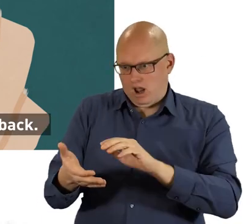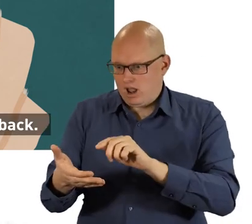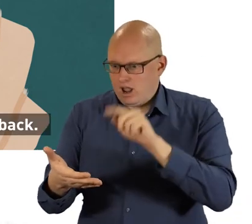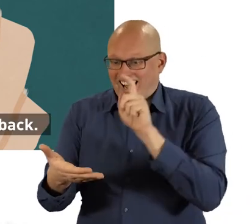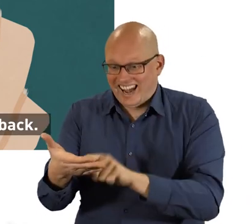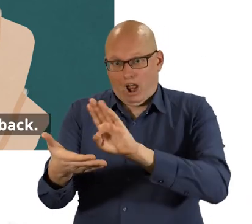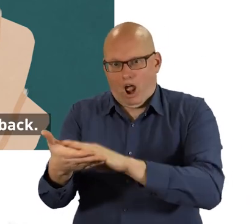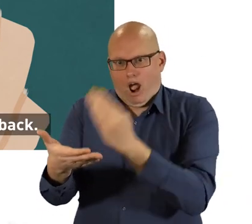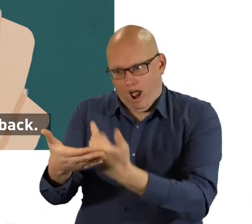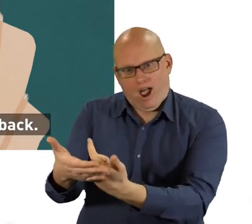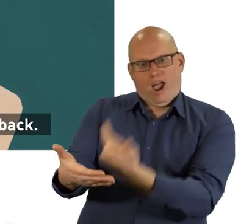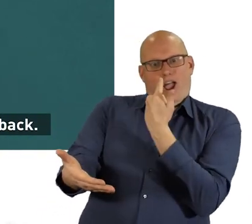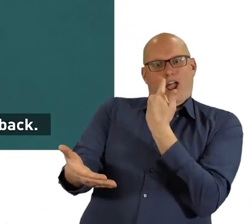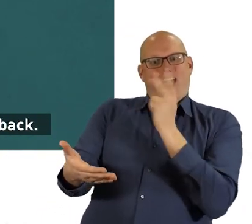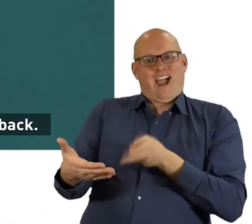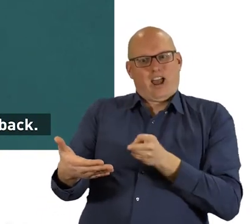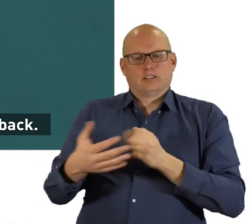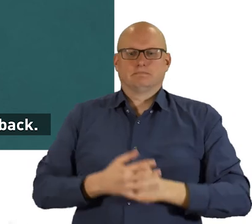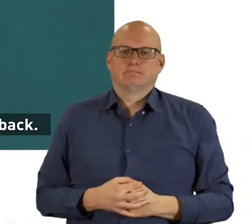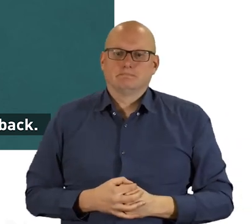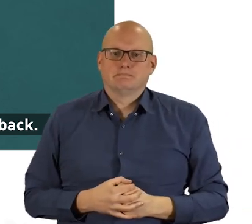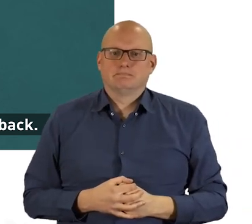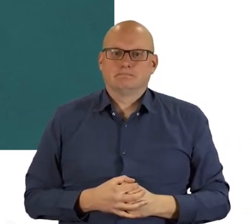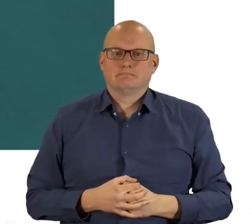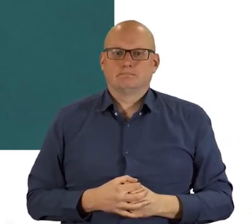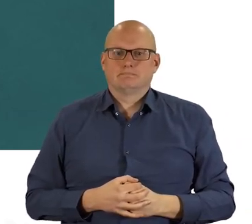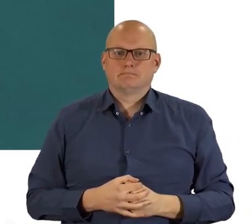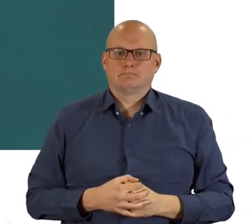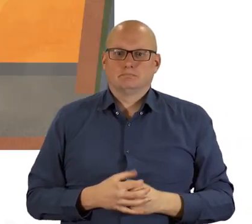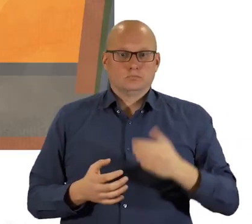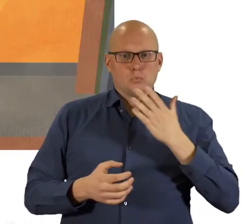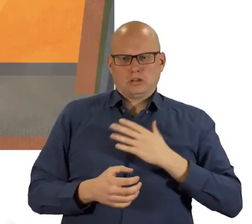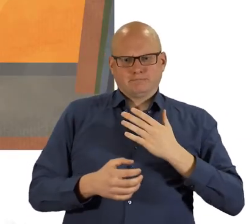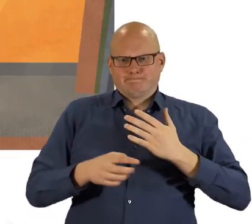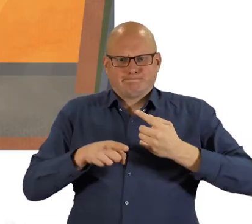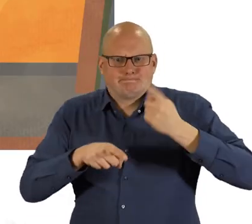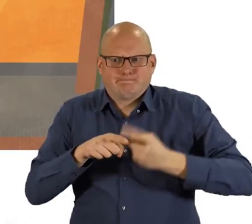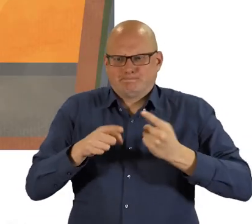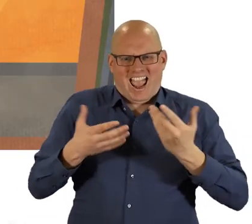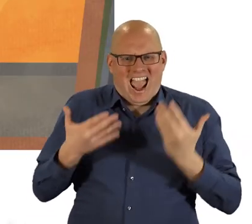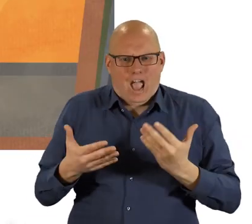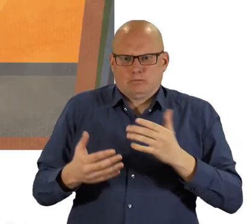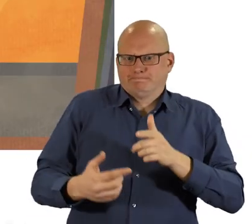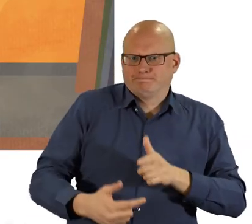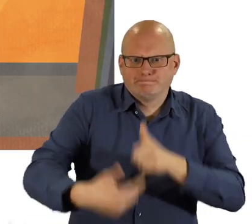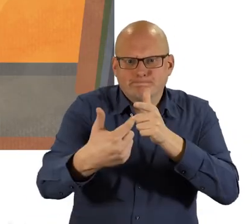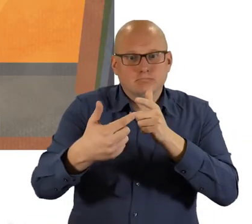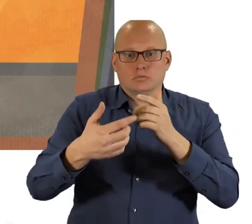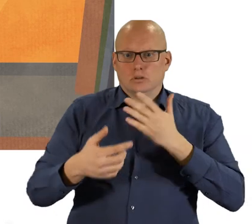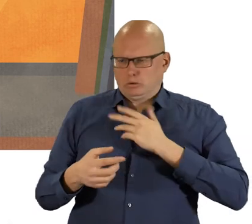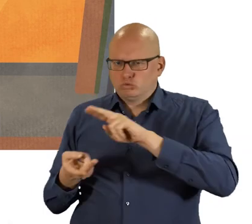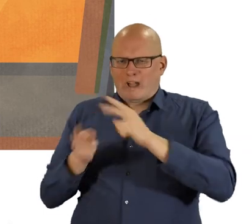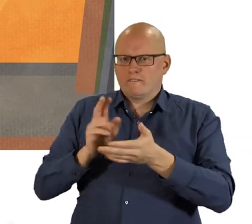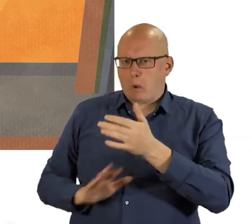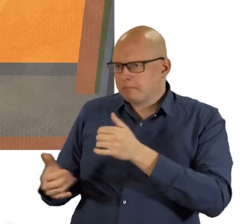Although you might need to remind them to flip the camera back. If you want to see someone immediately, perhaps